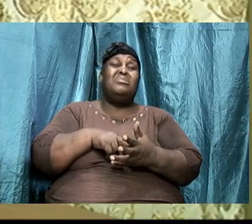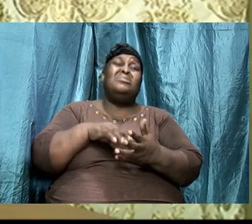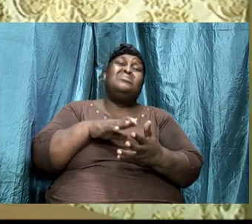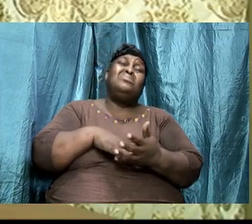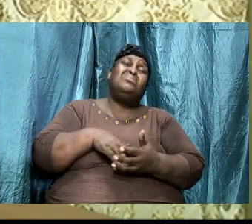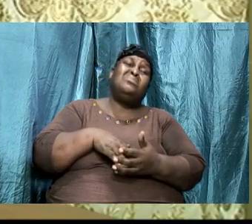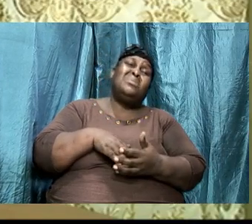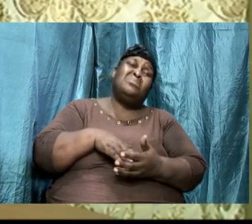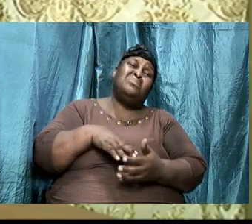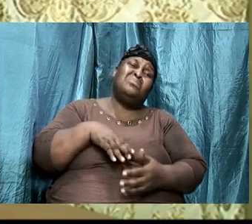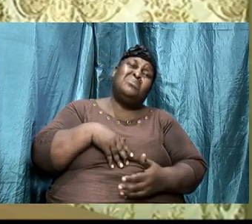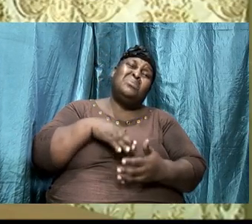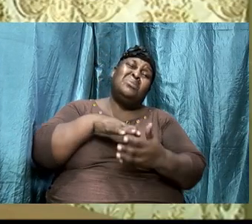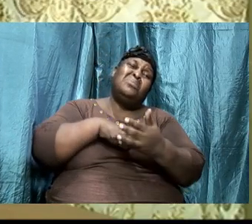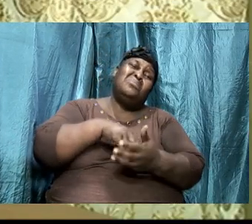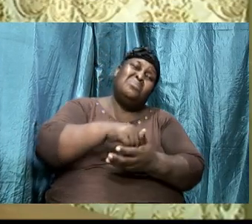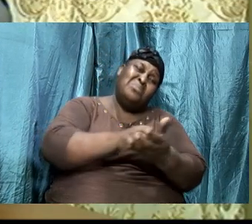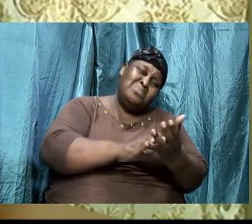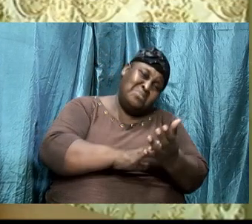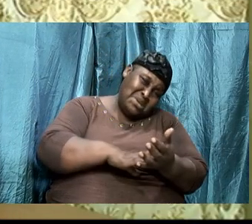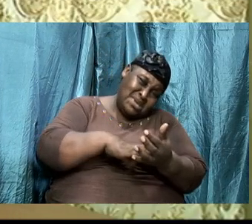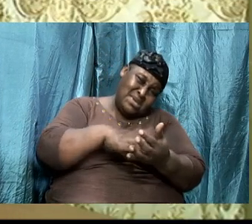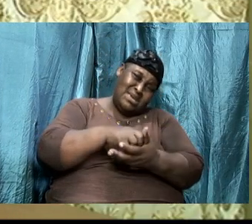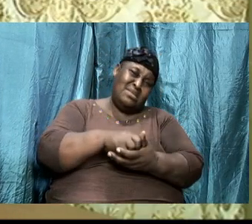we're not girted with truth